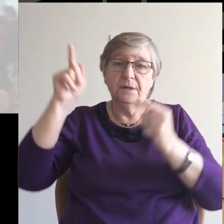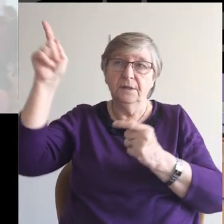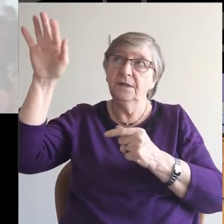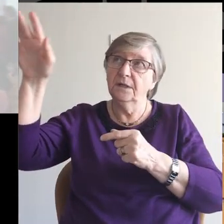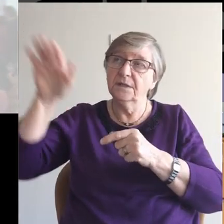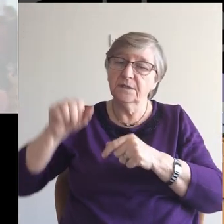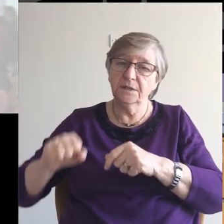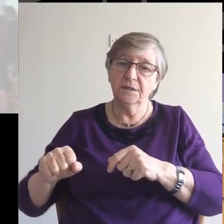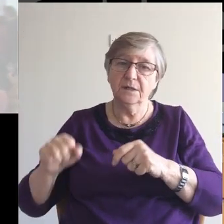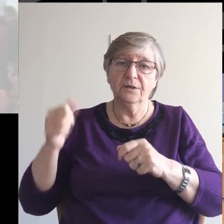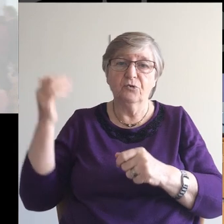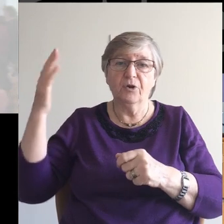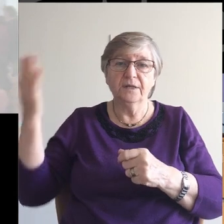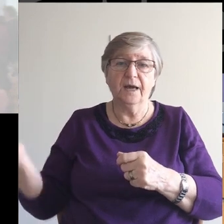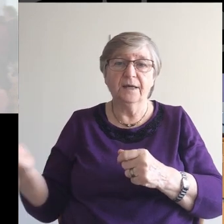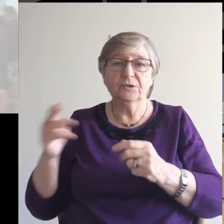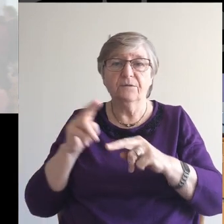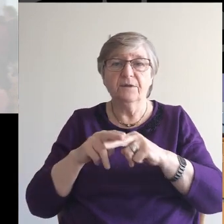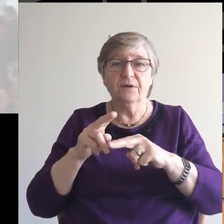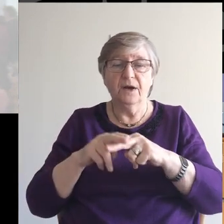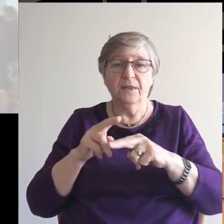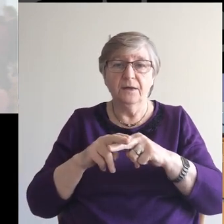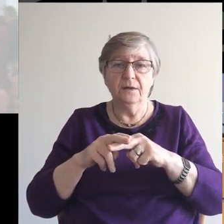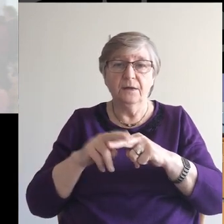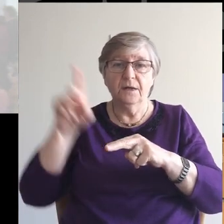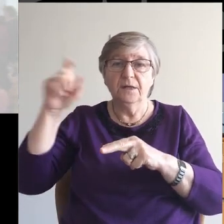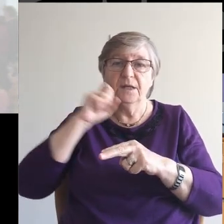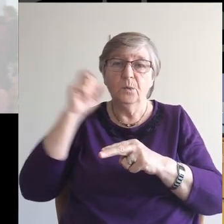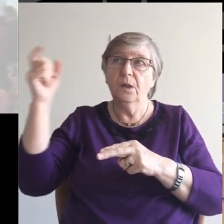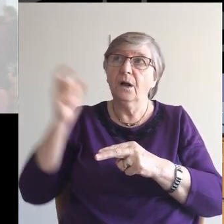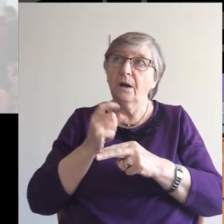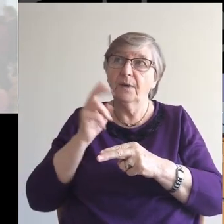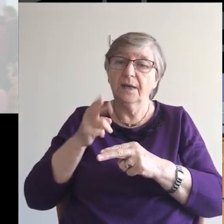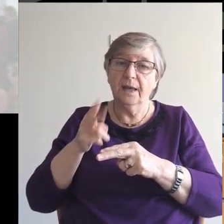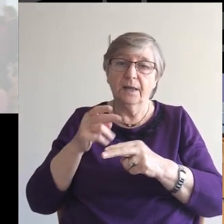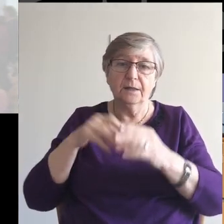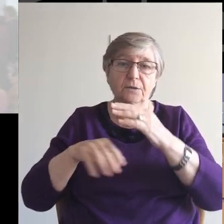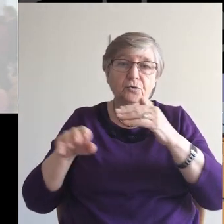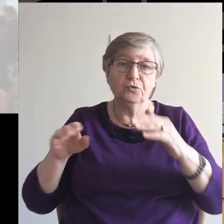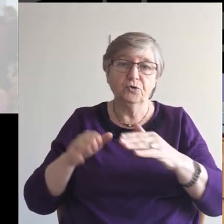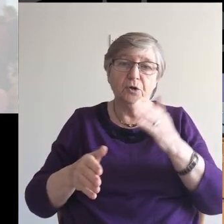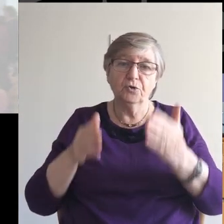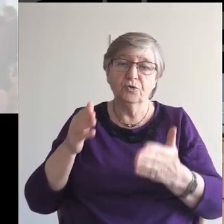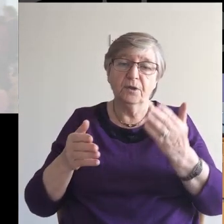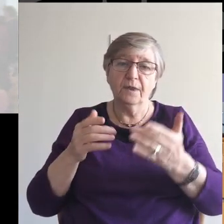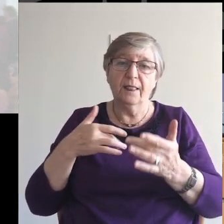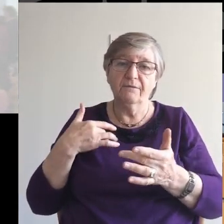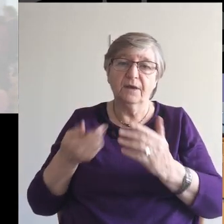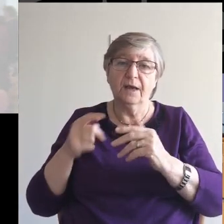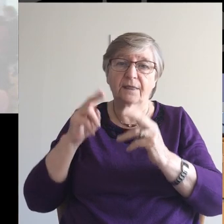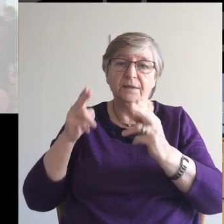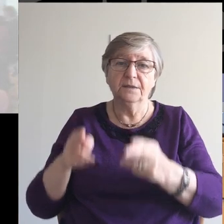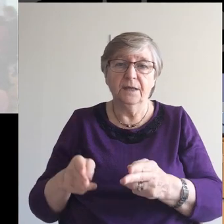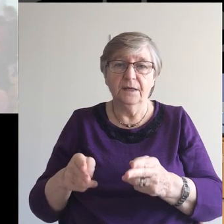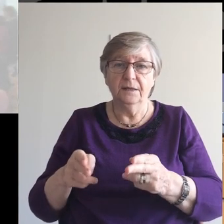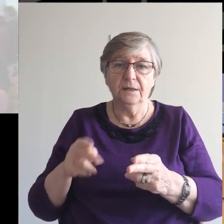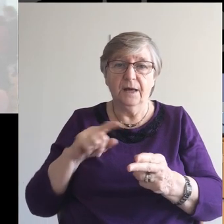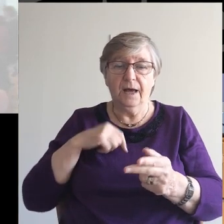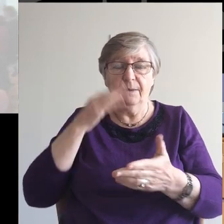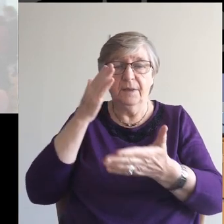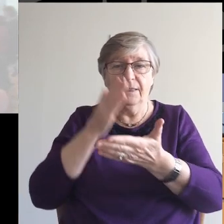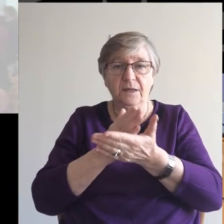He is seated At the right hand Of the Father And he will come again To judge the living And the dead